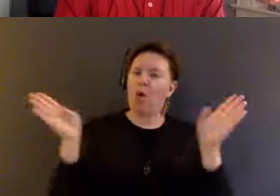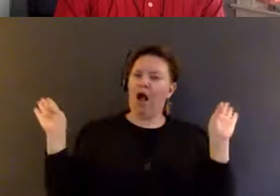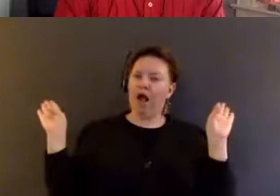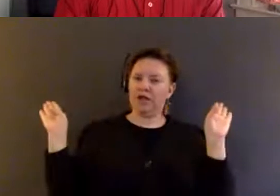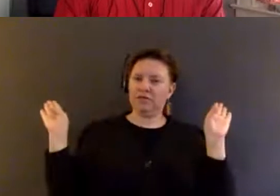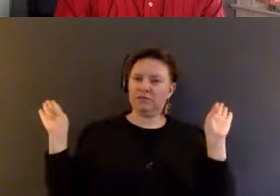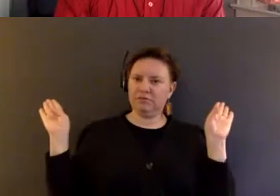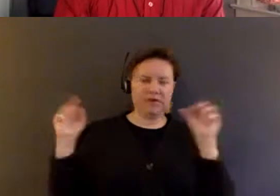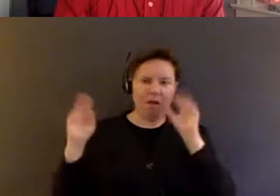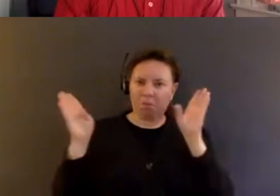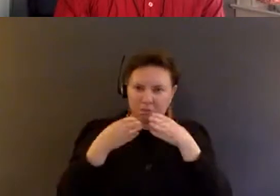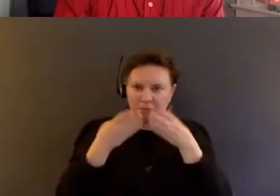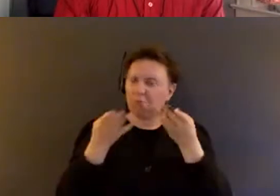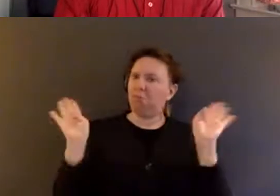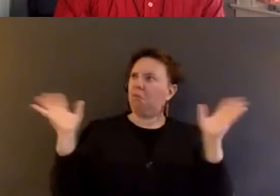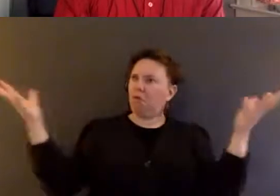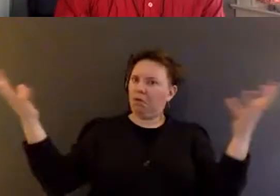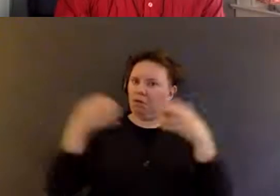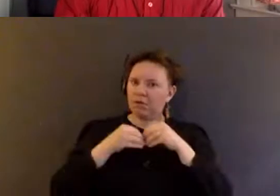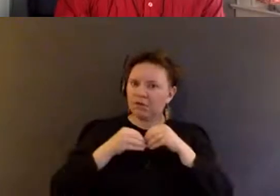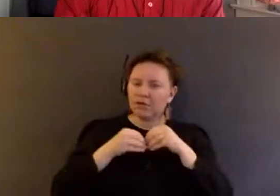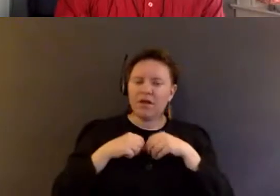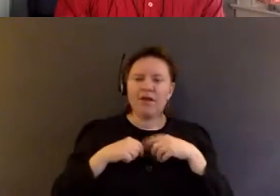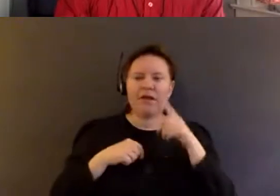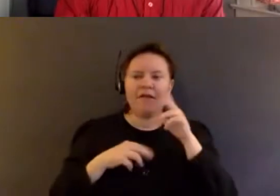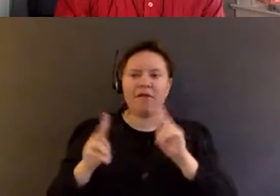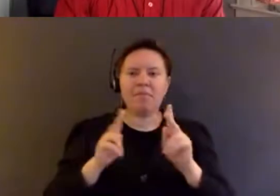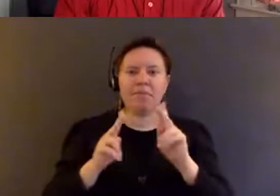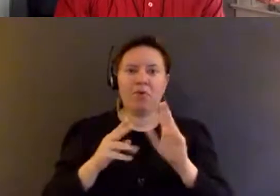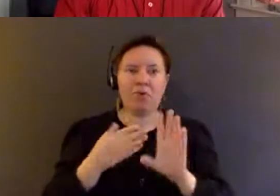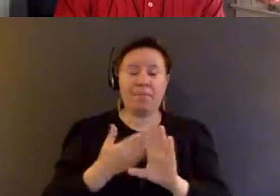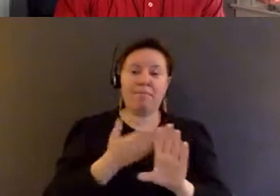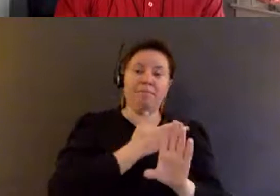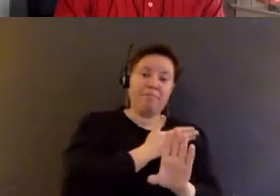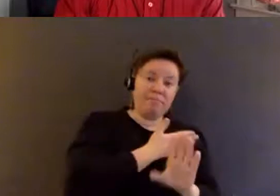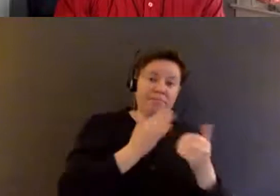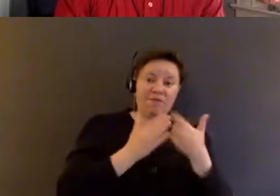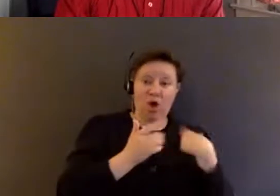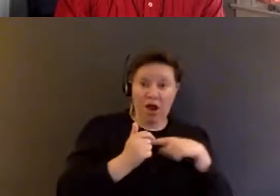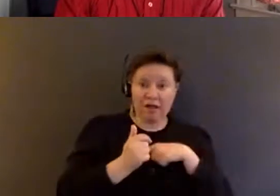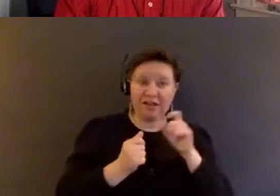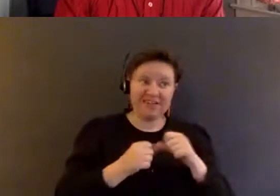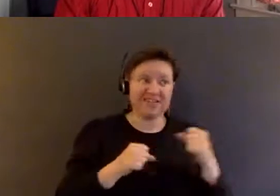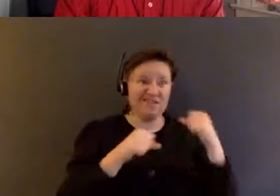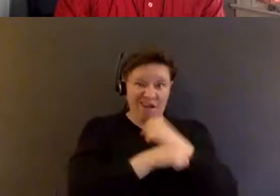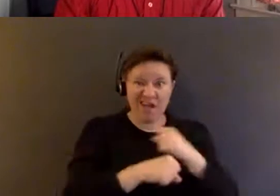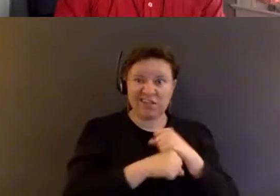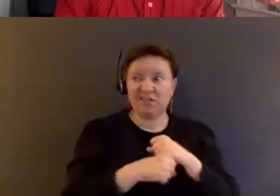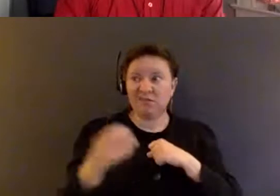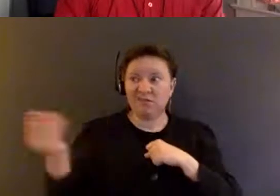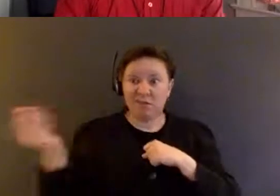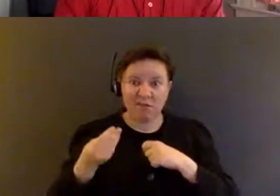and I think things that a lot of people, people who predate us, of course, um, had to fight for, um,